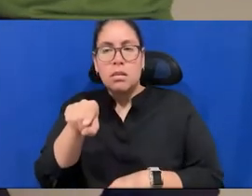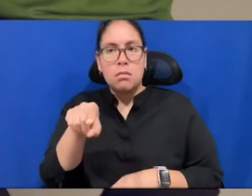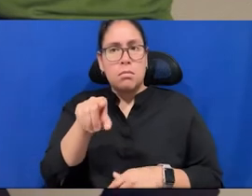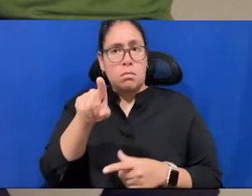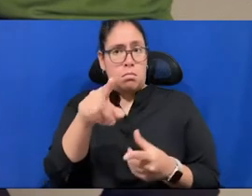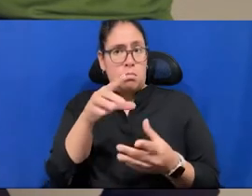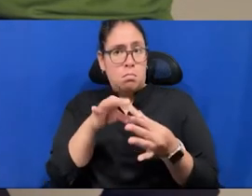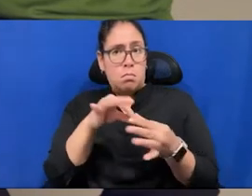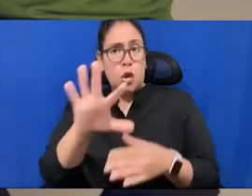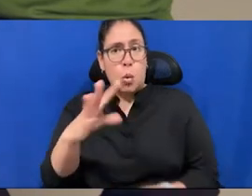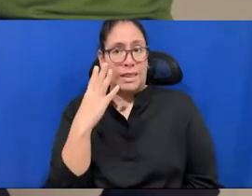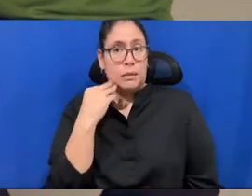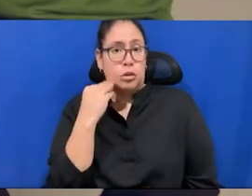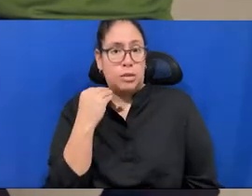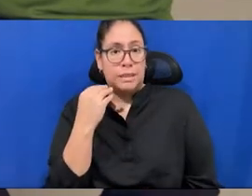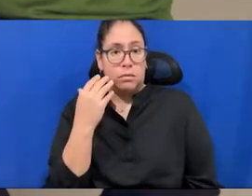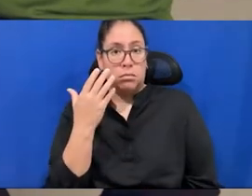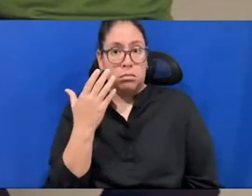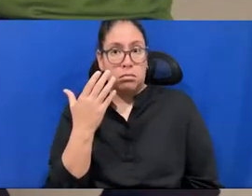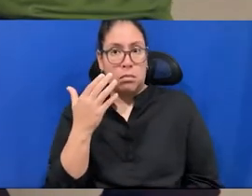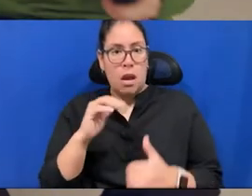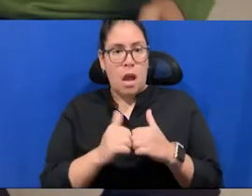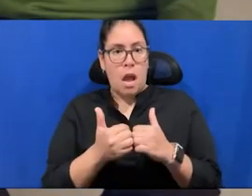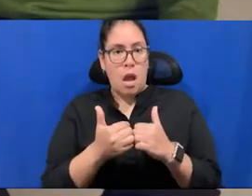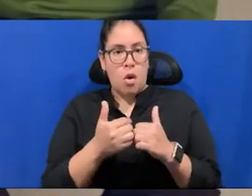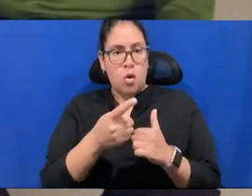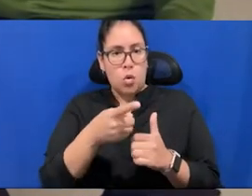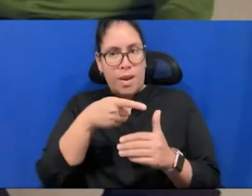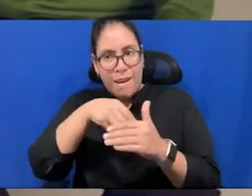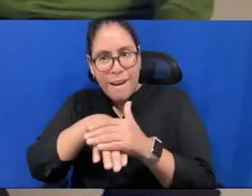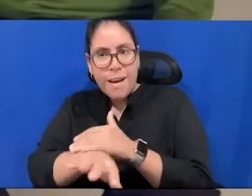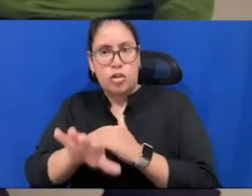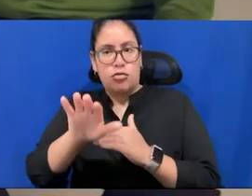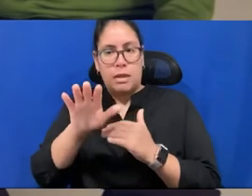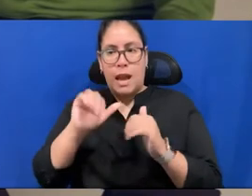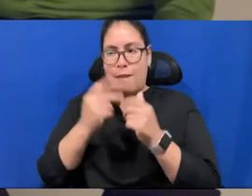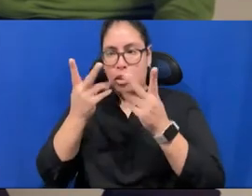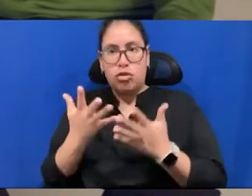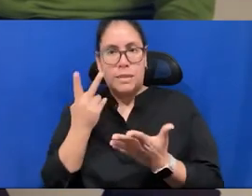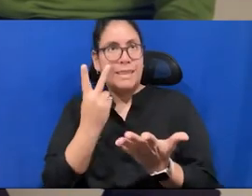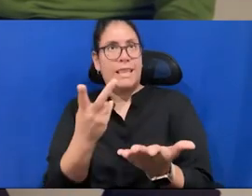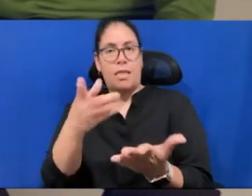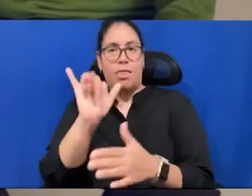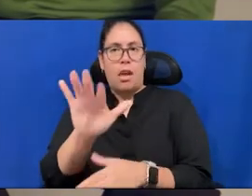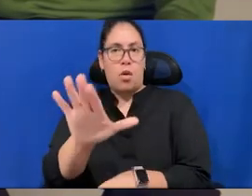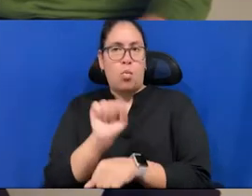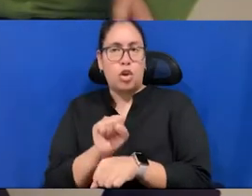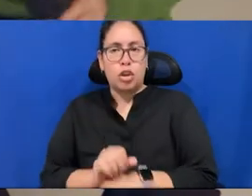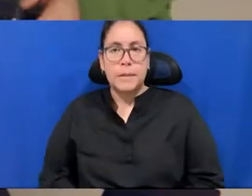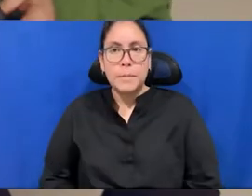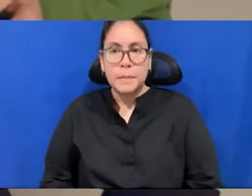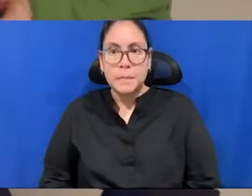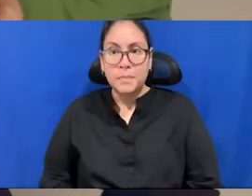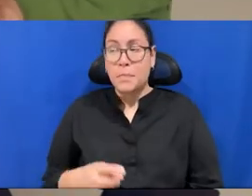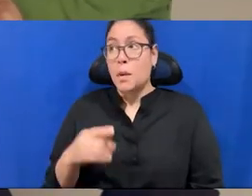has entering this work? Yeah. Um, yeah, this was a huge challenge. should